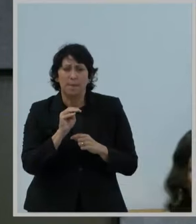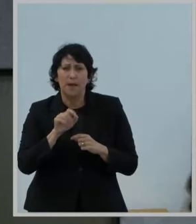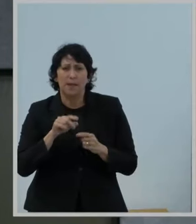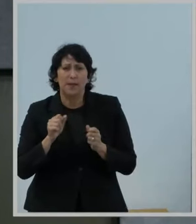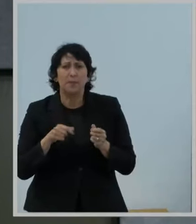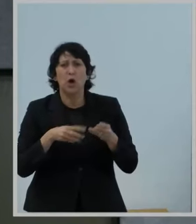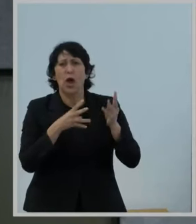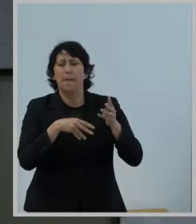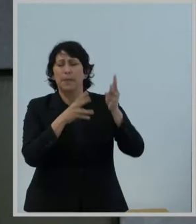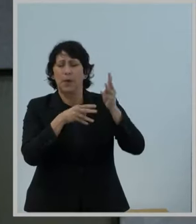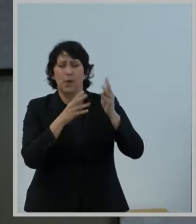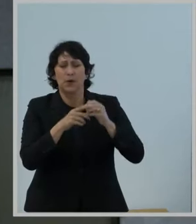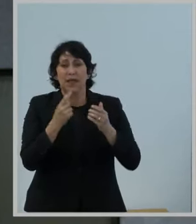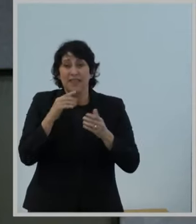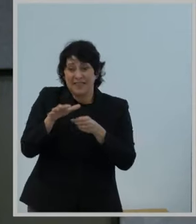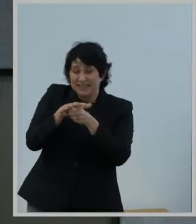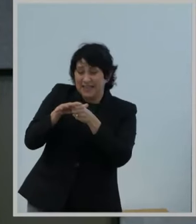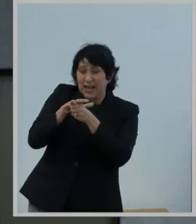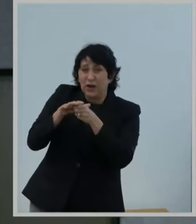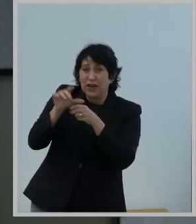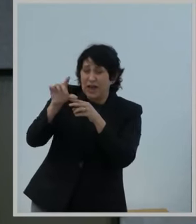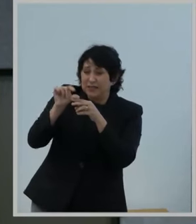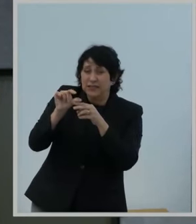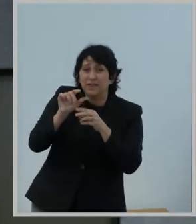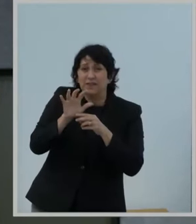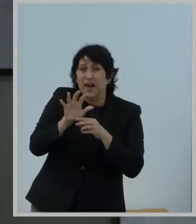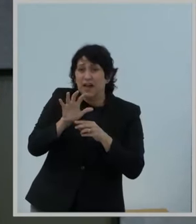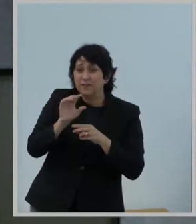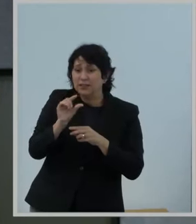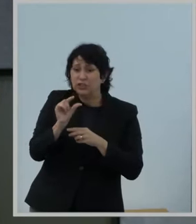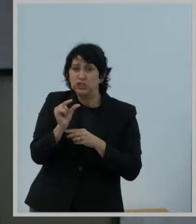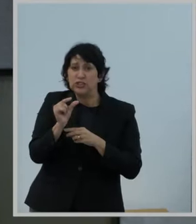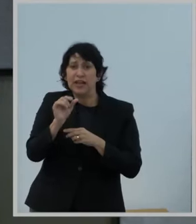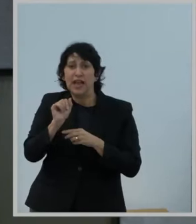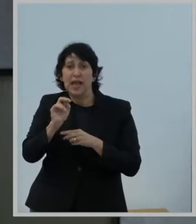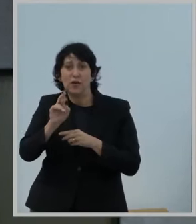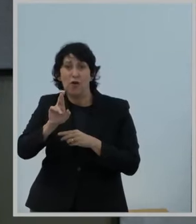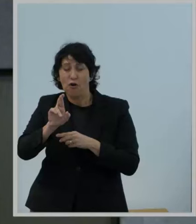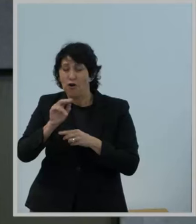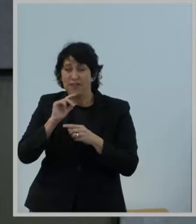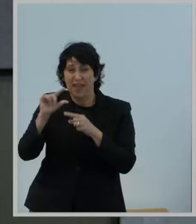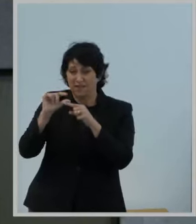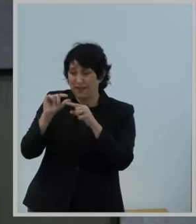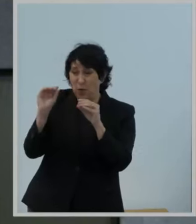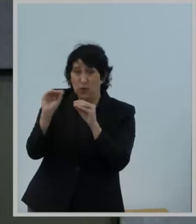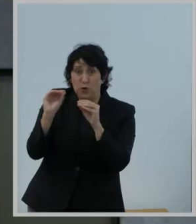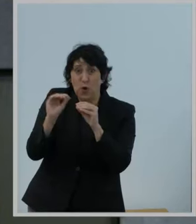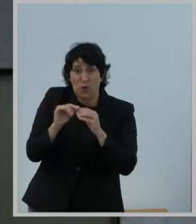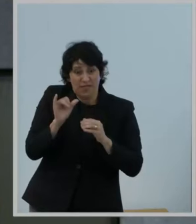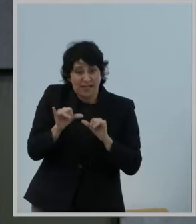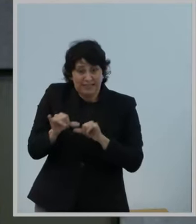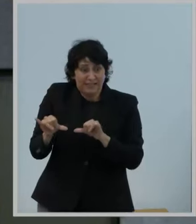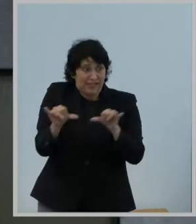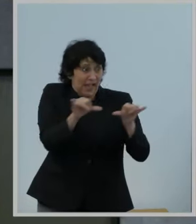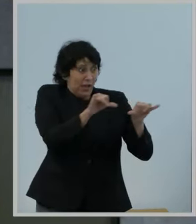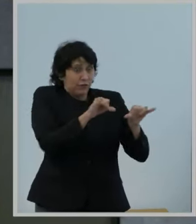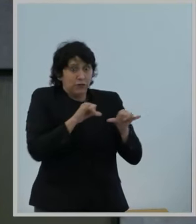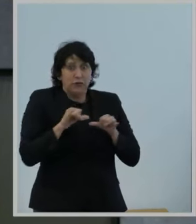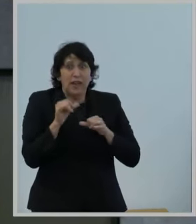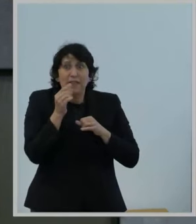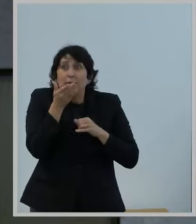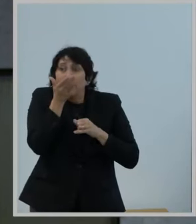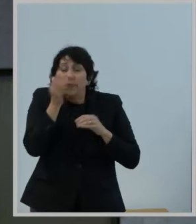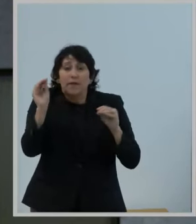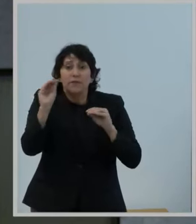Further, these areas have little to no 5G and R, which is the generation of technology the Commission is considering as a standard for support of high-cost